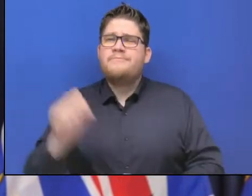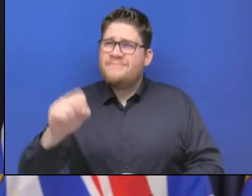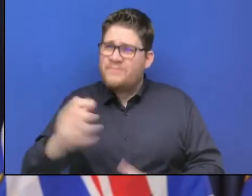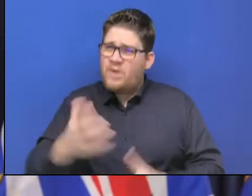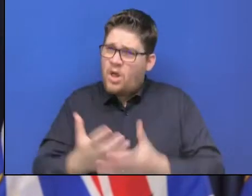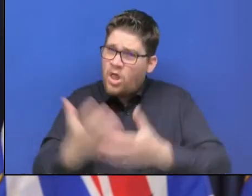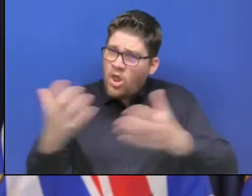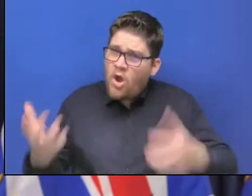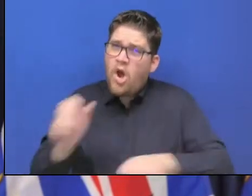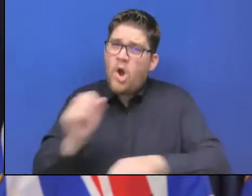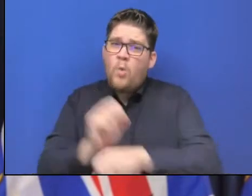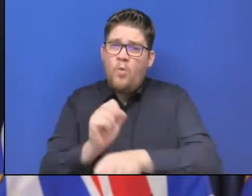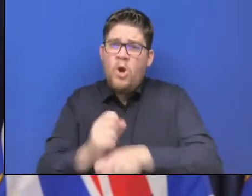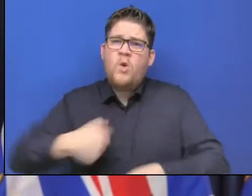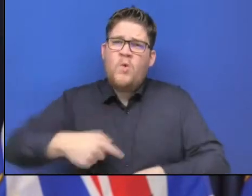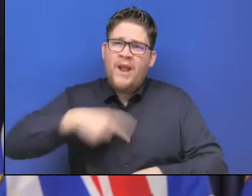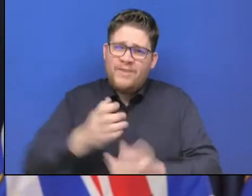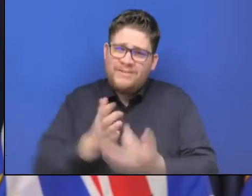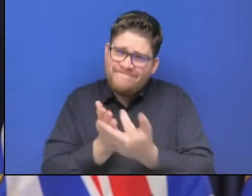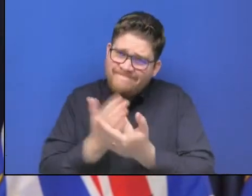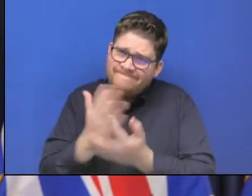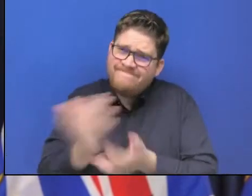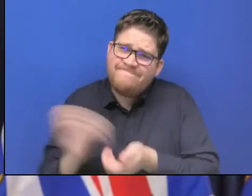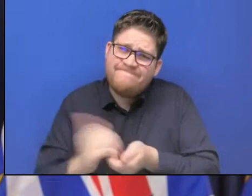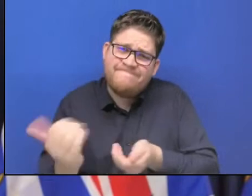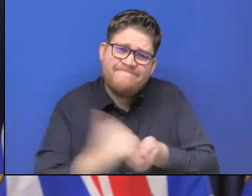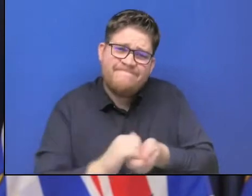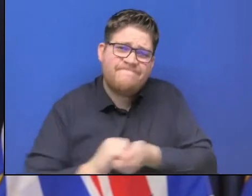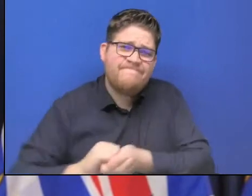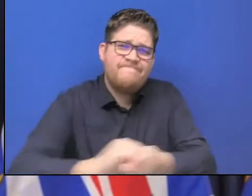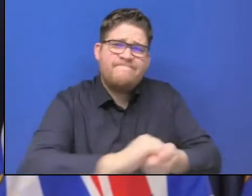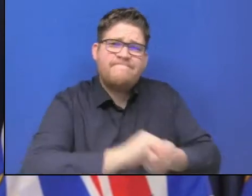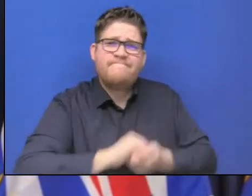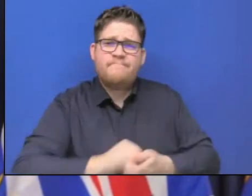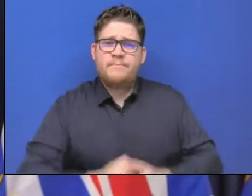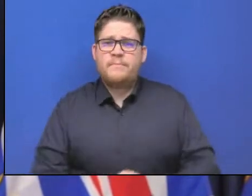more resilient province. Thank you. Thank Minister.